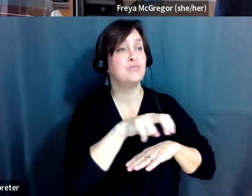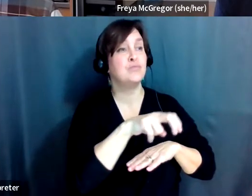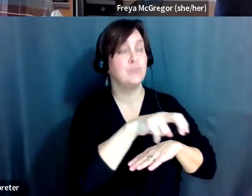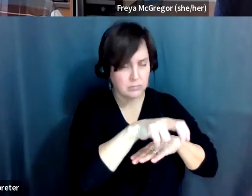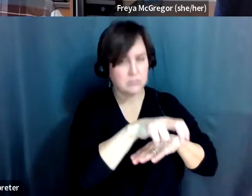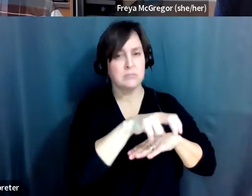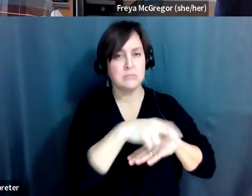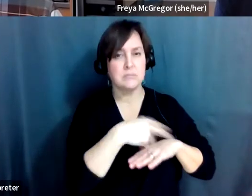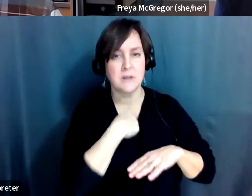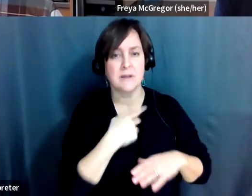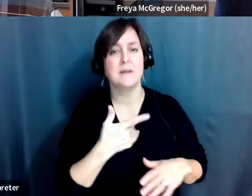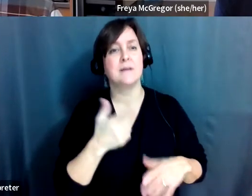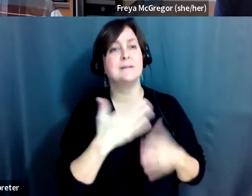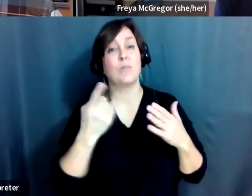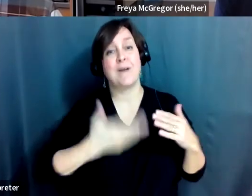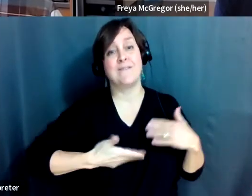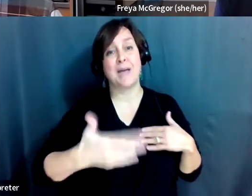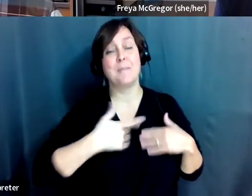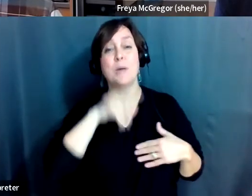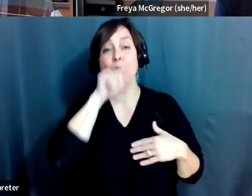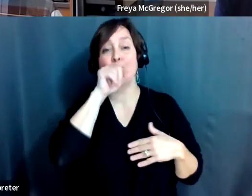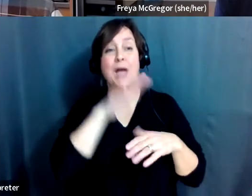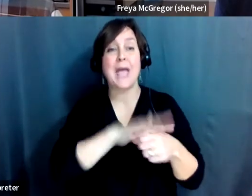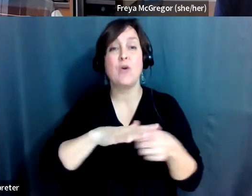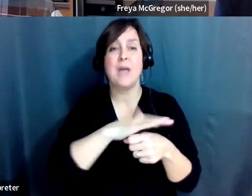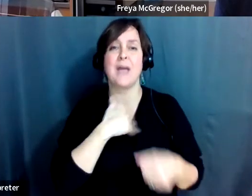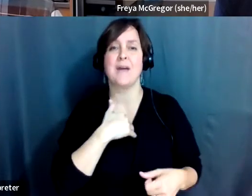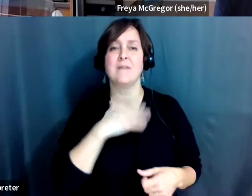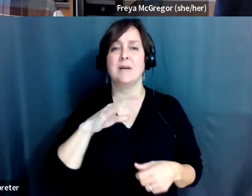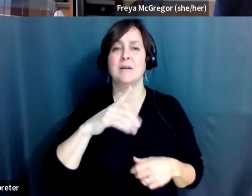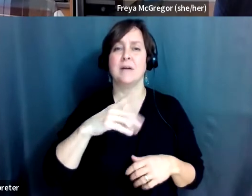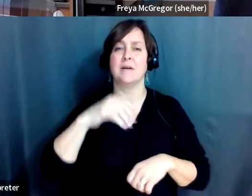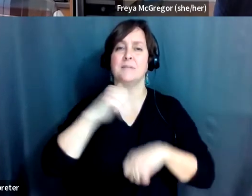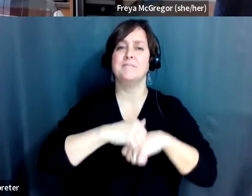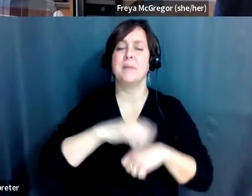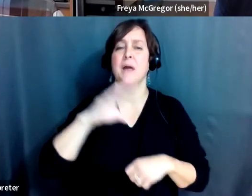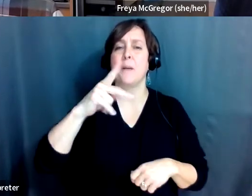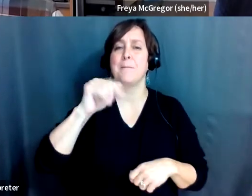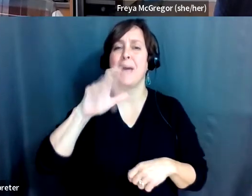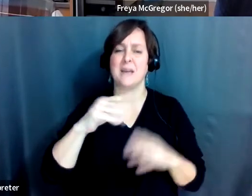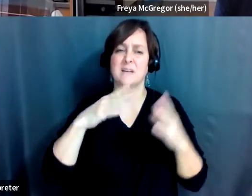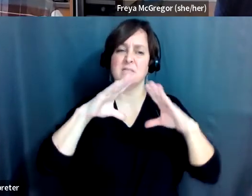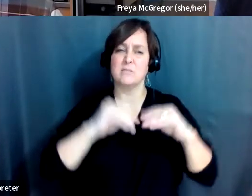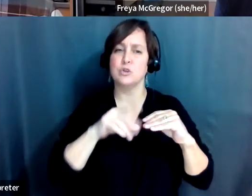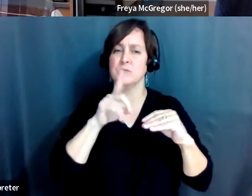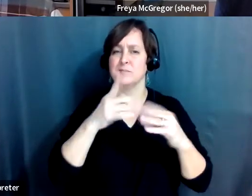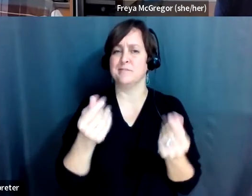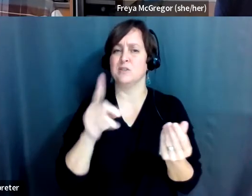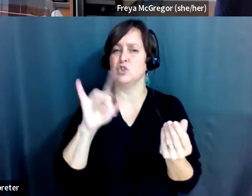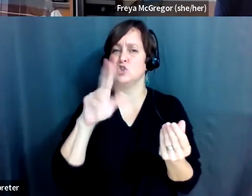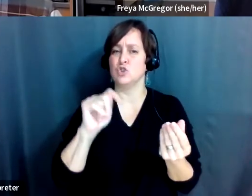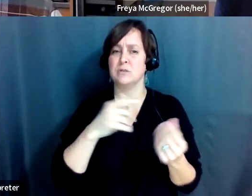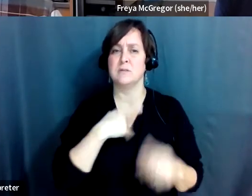a birding area that had compacted dirt trails. And I went